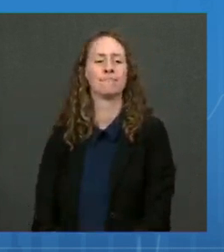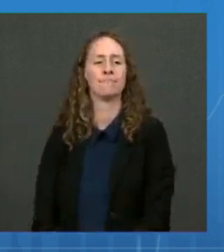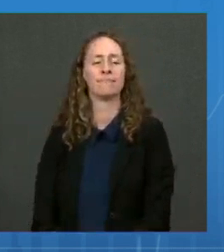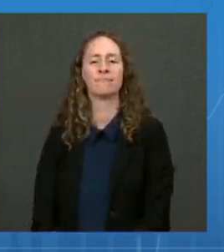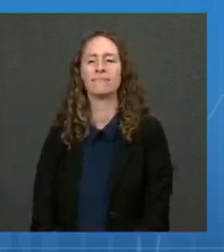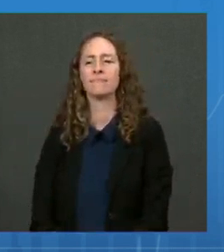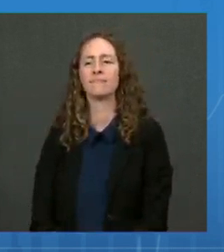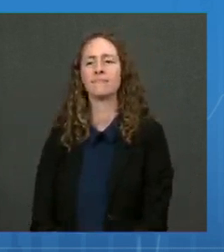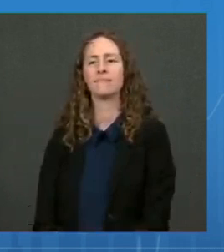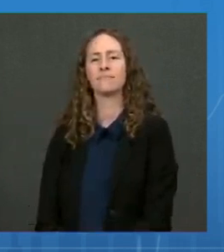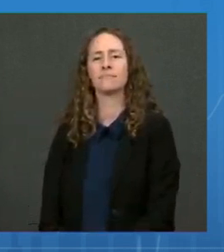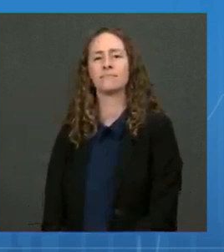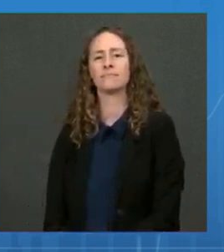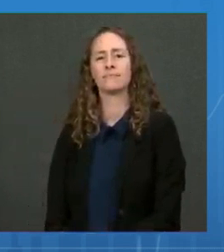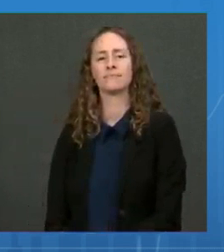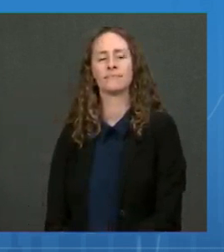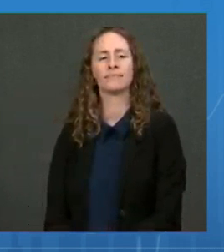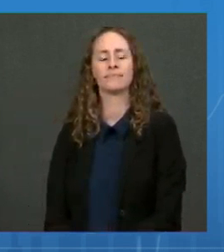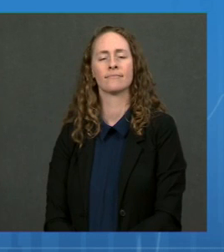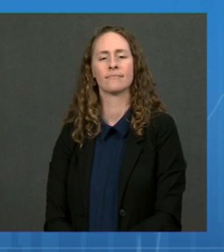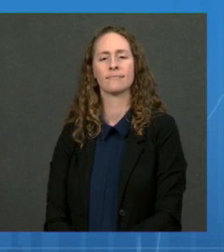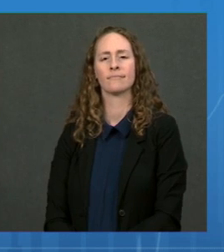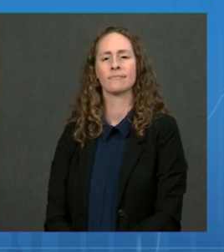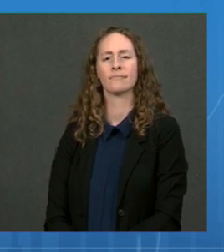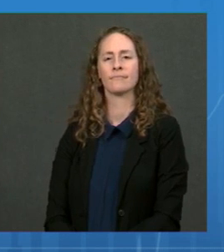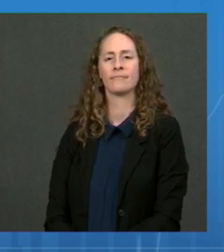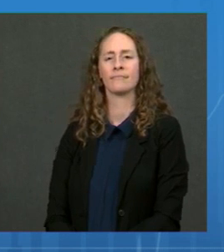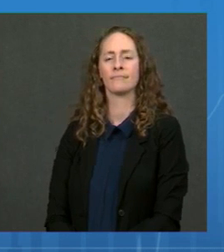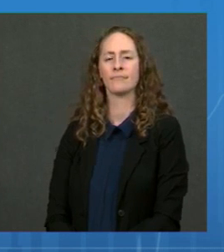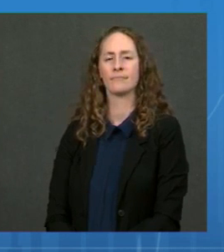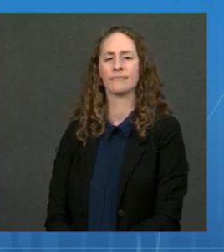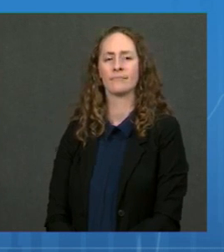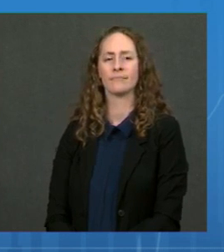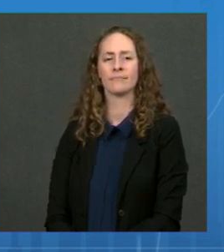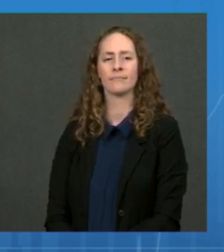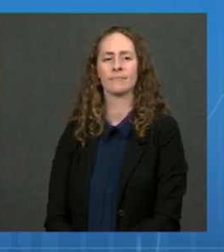A couple more questions. Let's go to Brenda Goodman at WebMD.